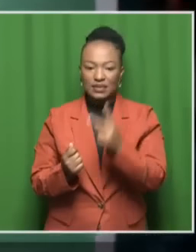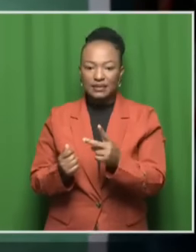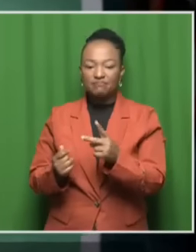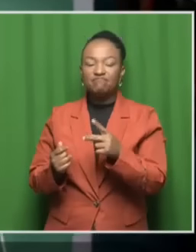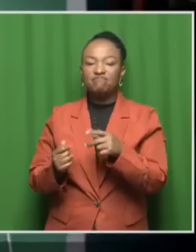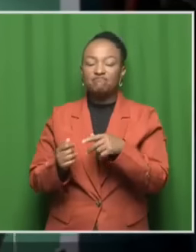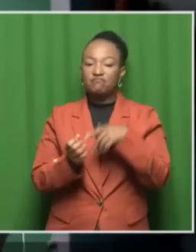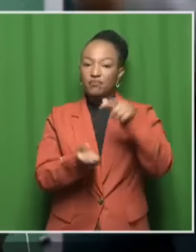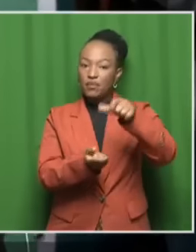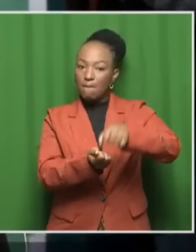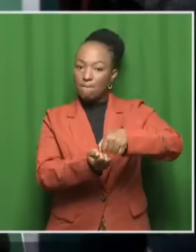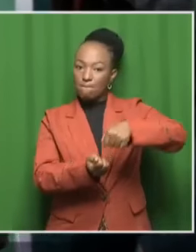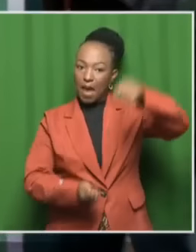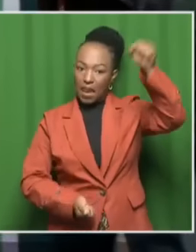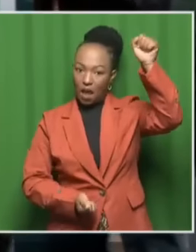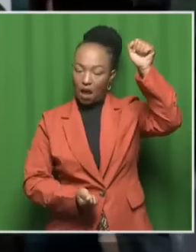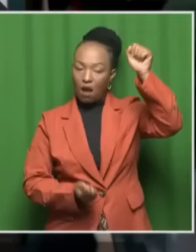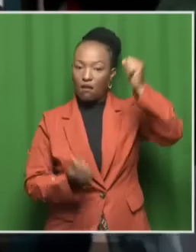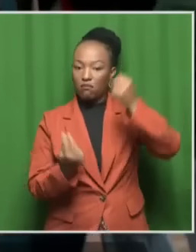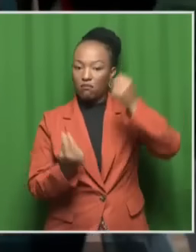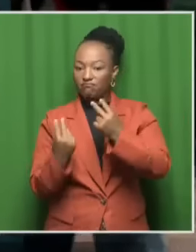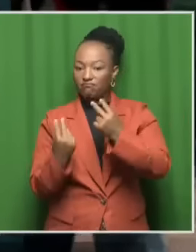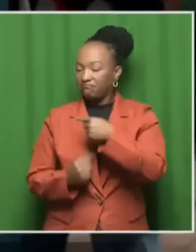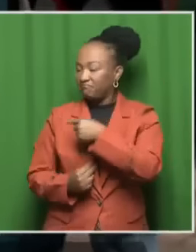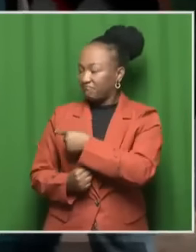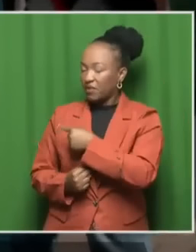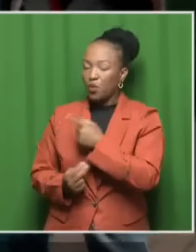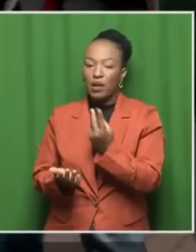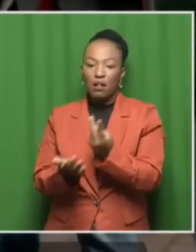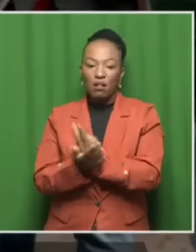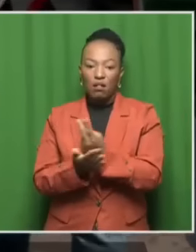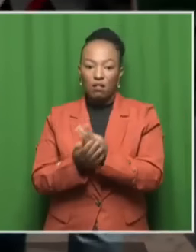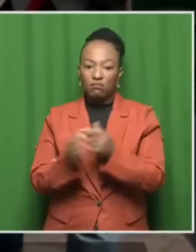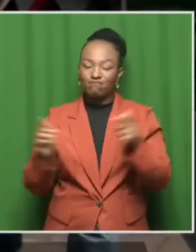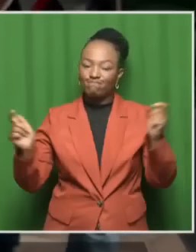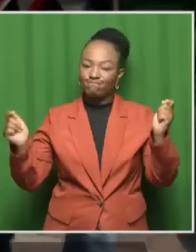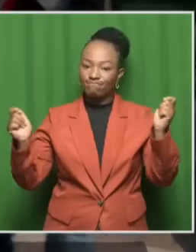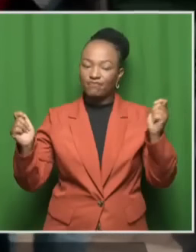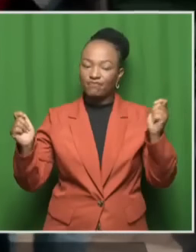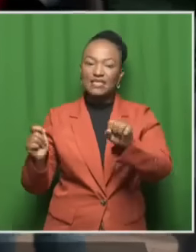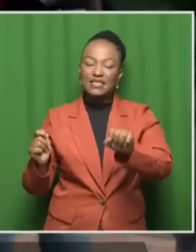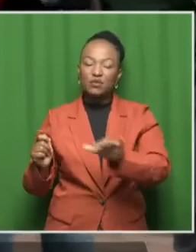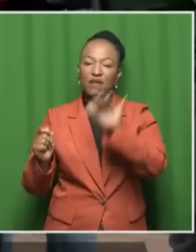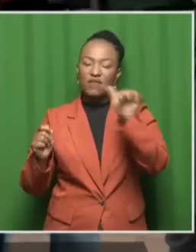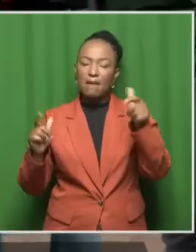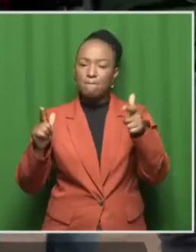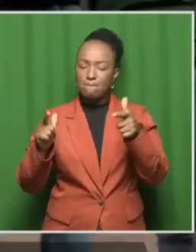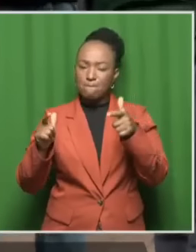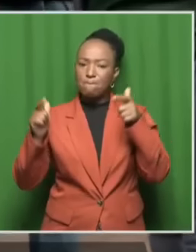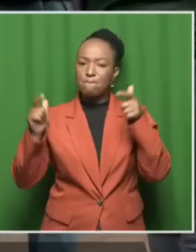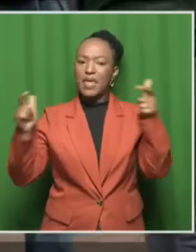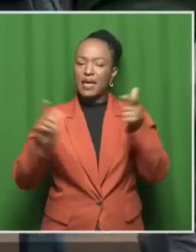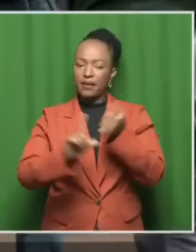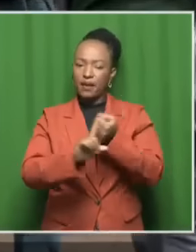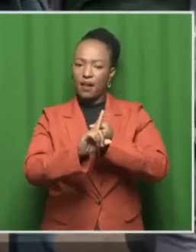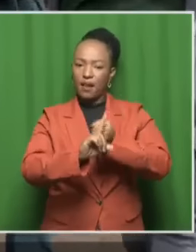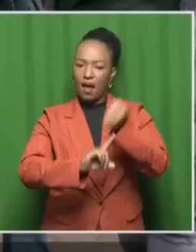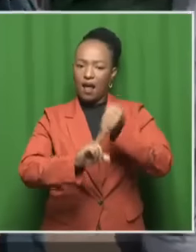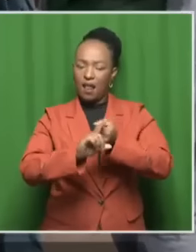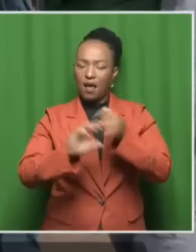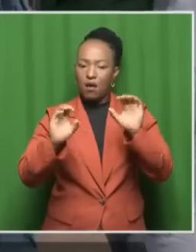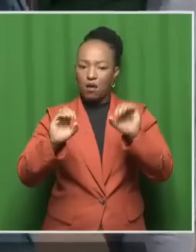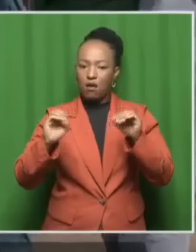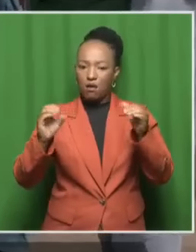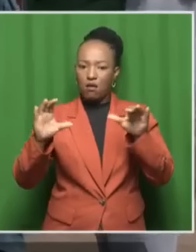and this is a banner that we've become accustomed to from the South African mass movement. And they're also here this morning to mark 10